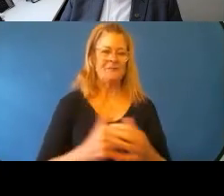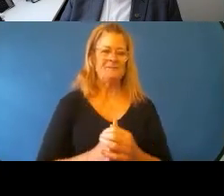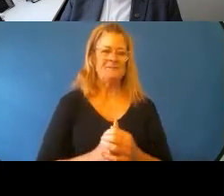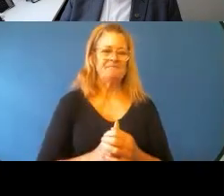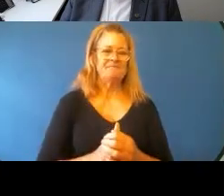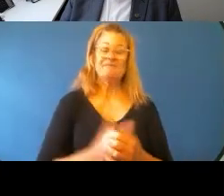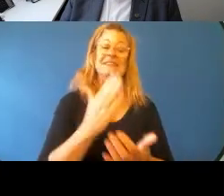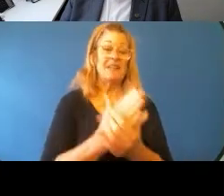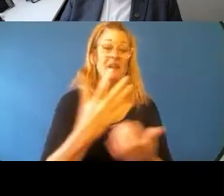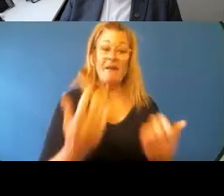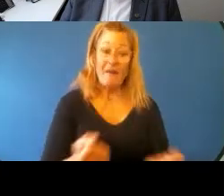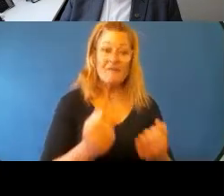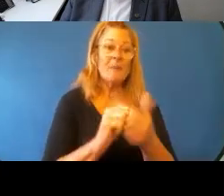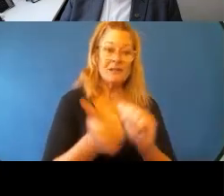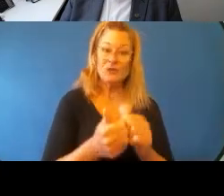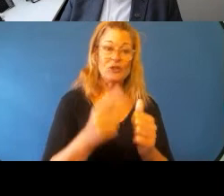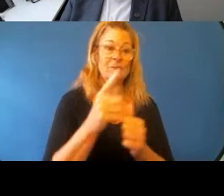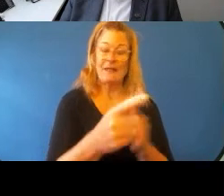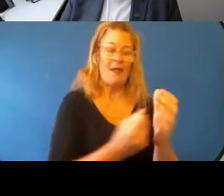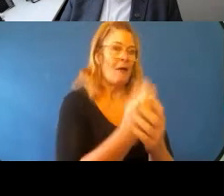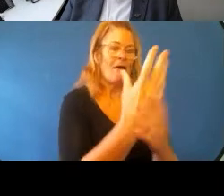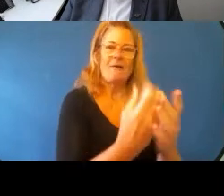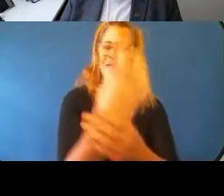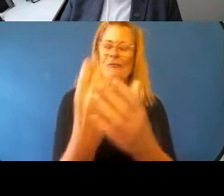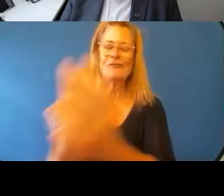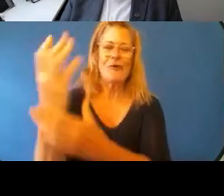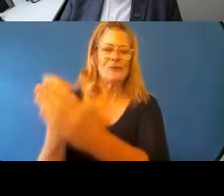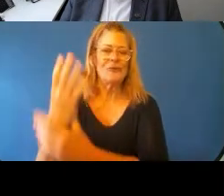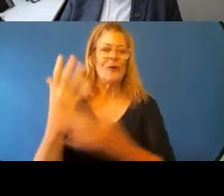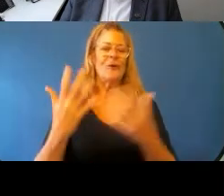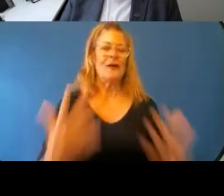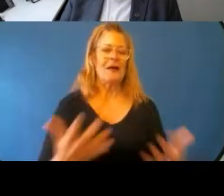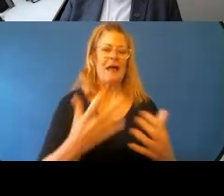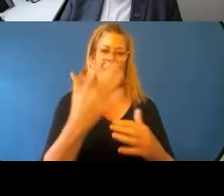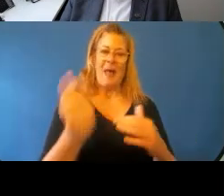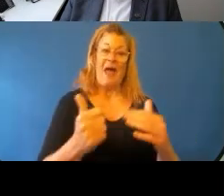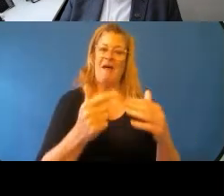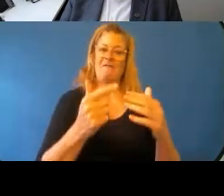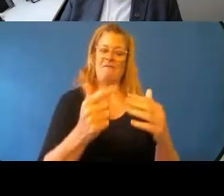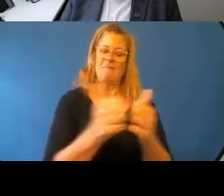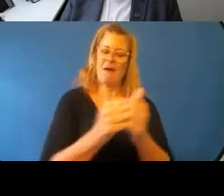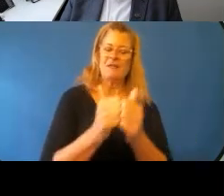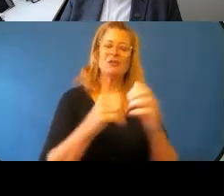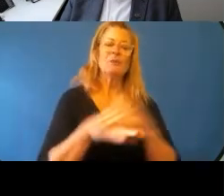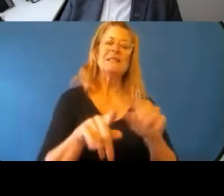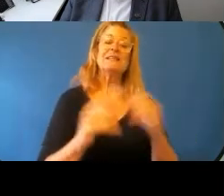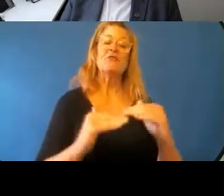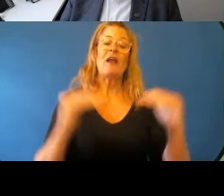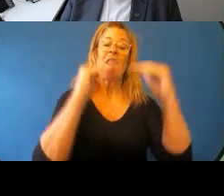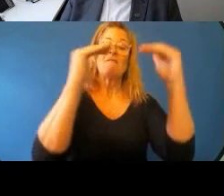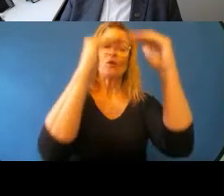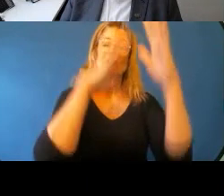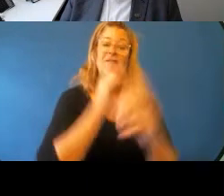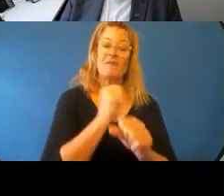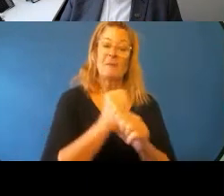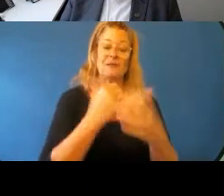definitely partnerships. There are growing numbers of partnerships. And there are partnerships at different levels of government. So again,